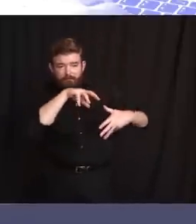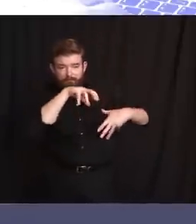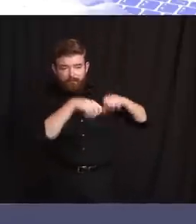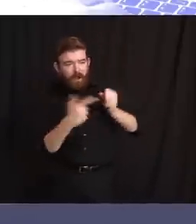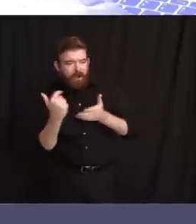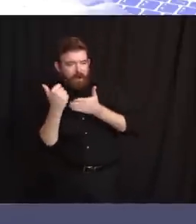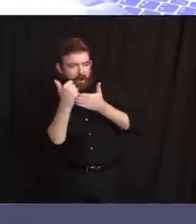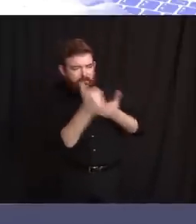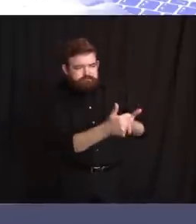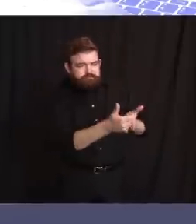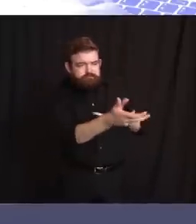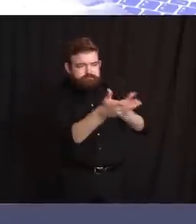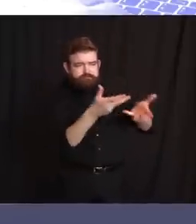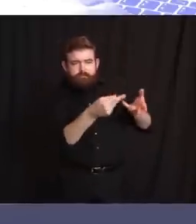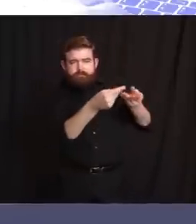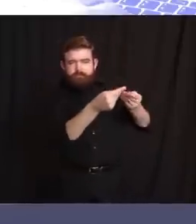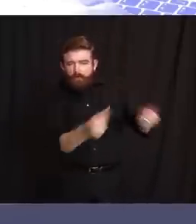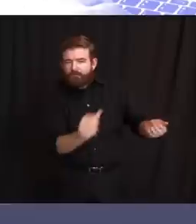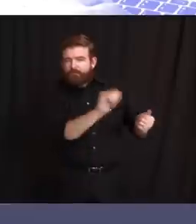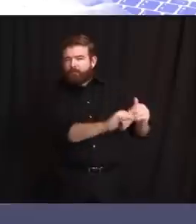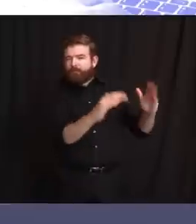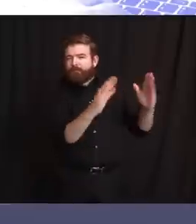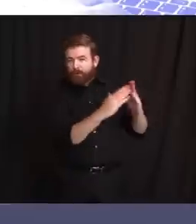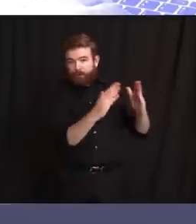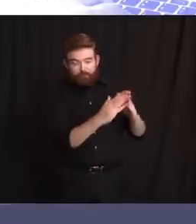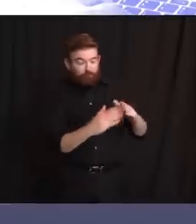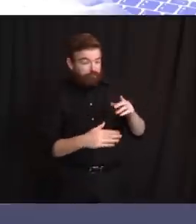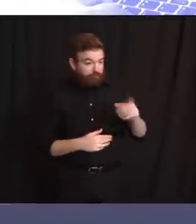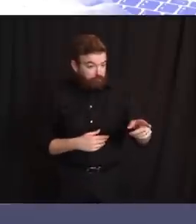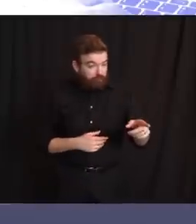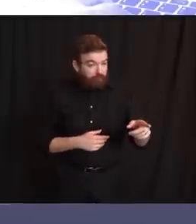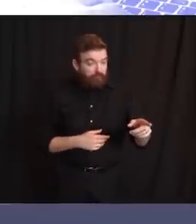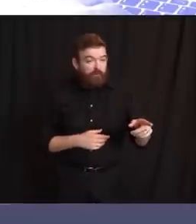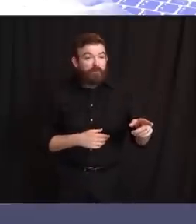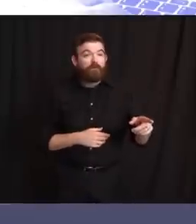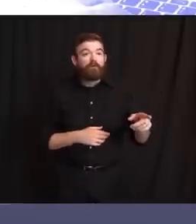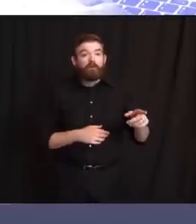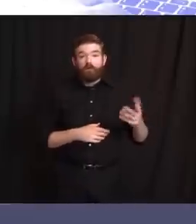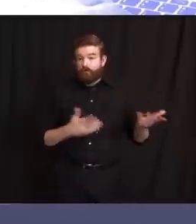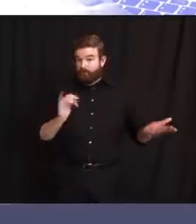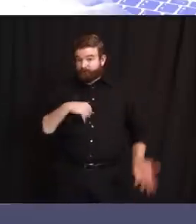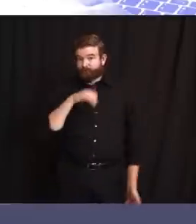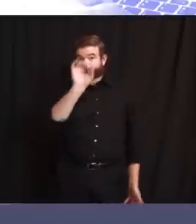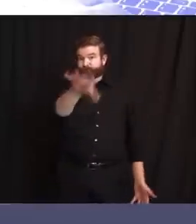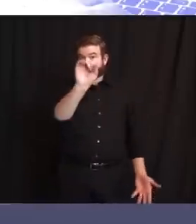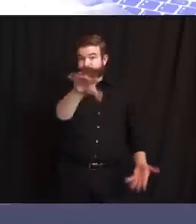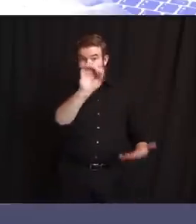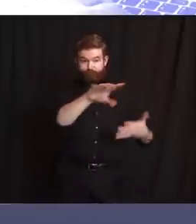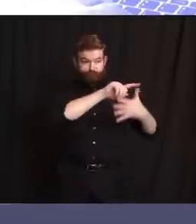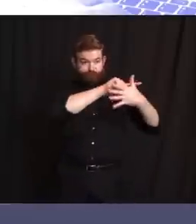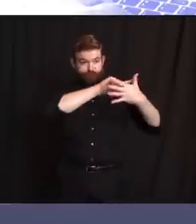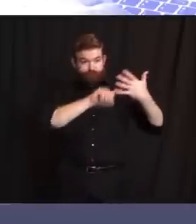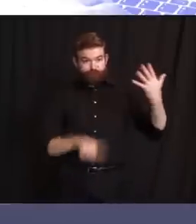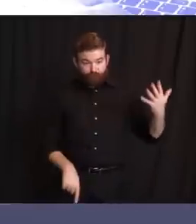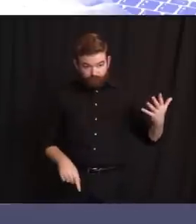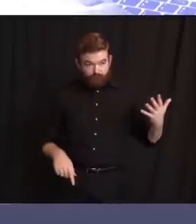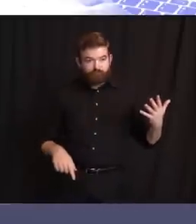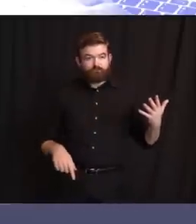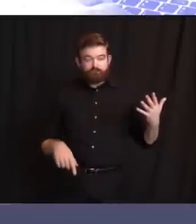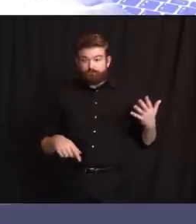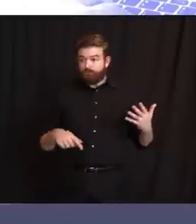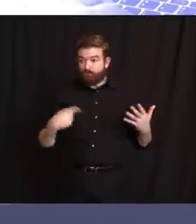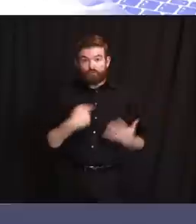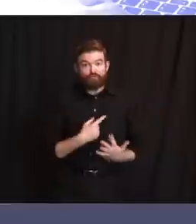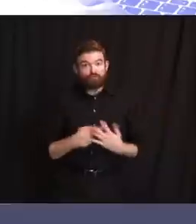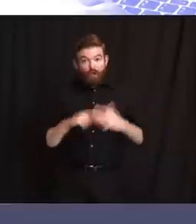To be clear, we began planning all of these programs long before this week's protests. And we'll continue